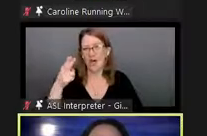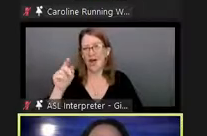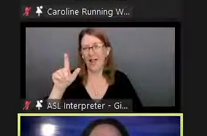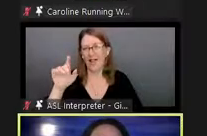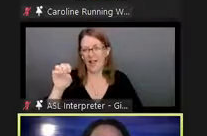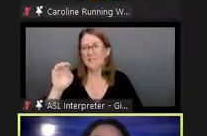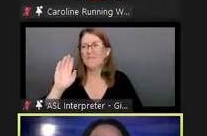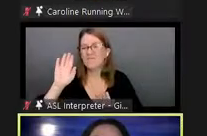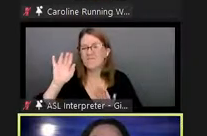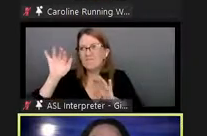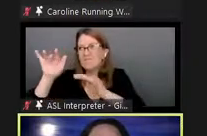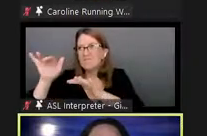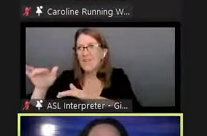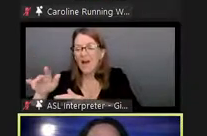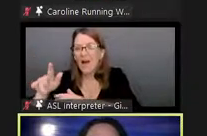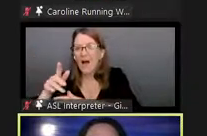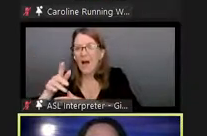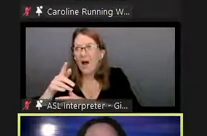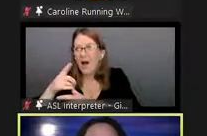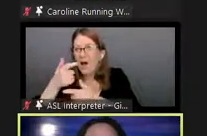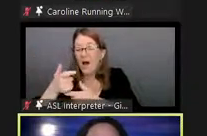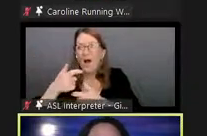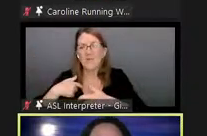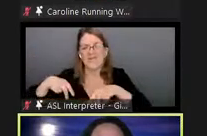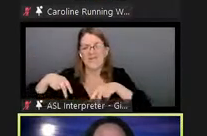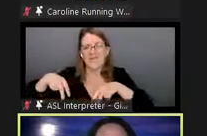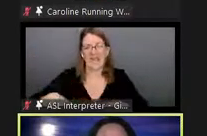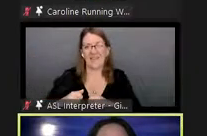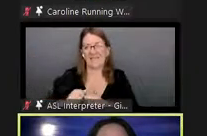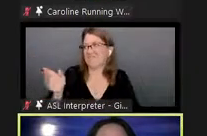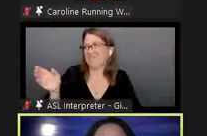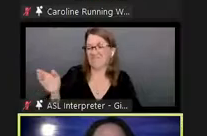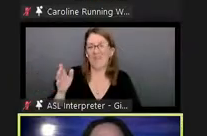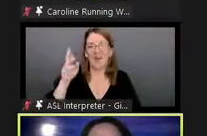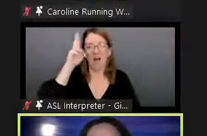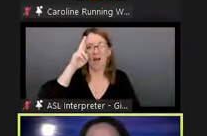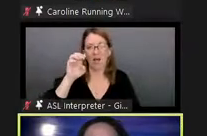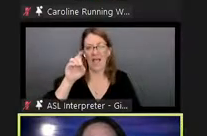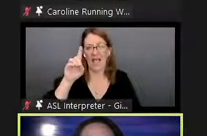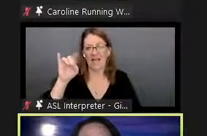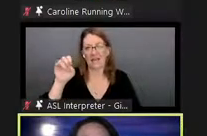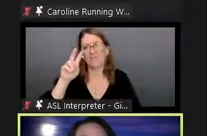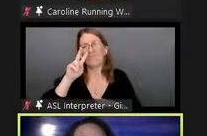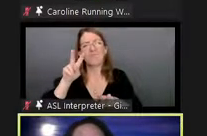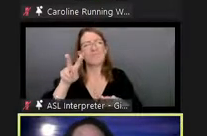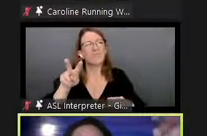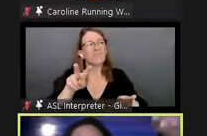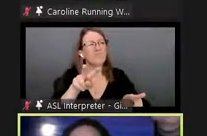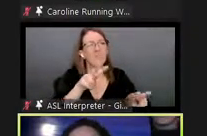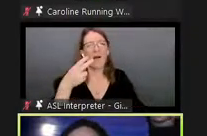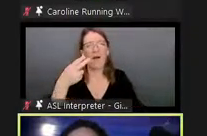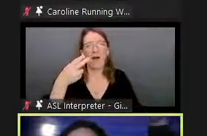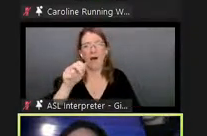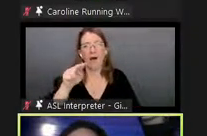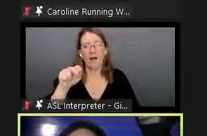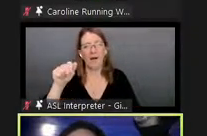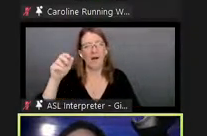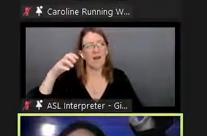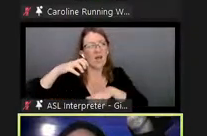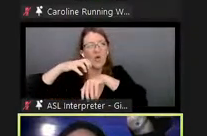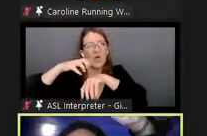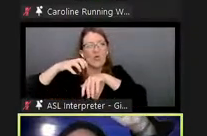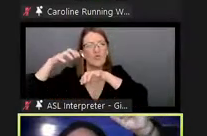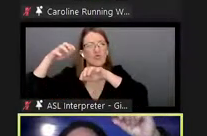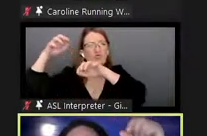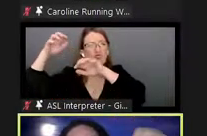i was standing there with uncle eddie at at a lookout point in hana and the rain started to to